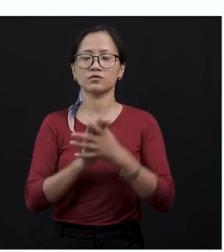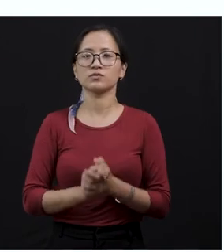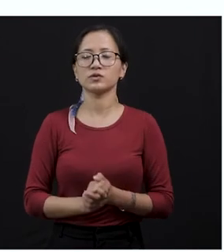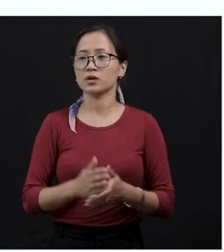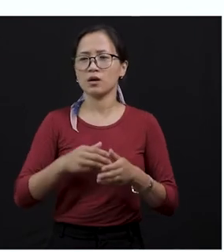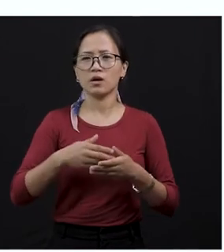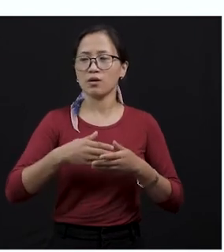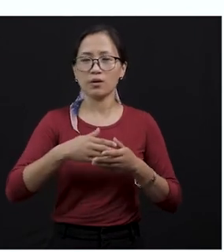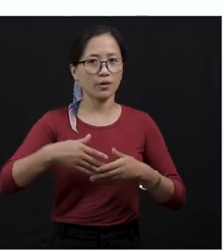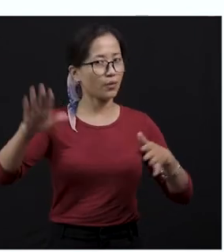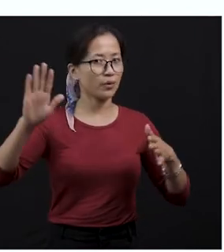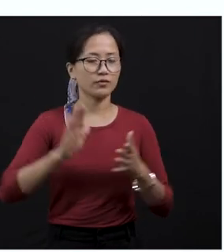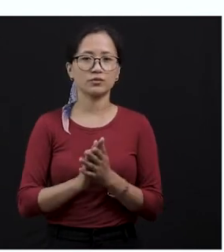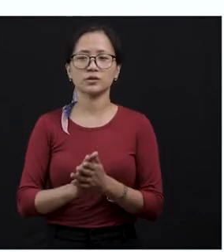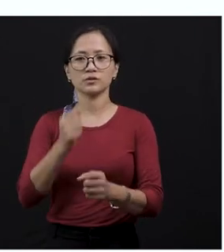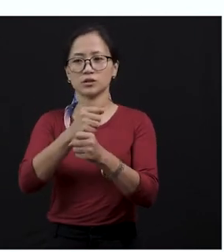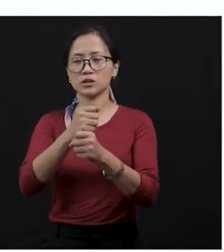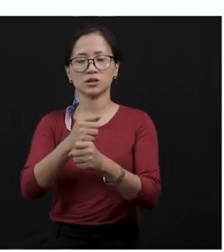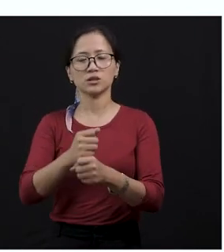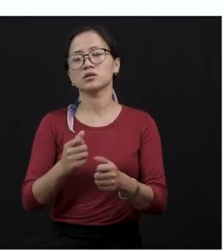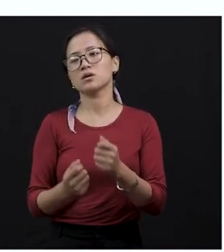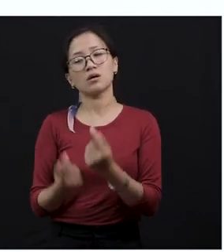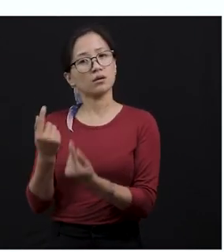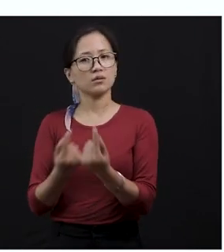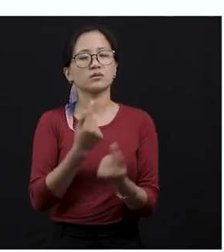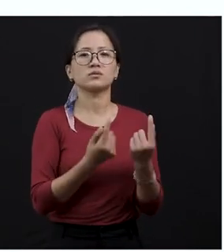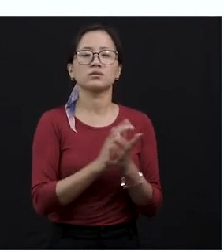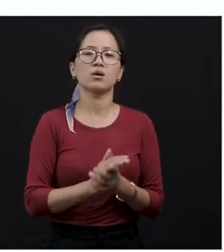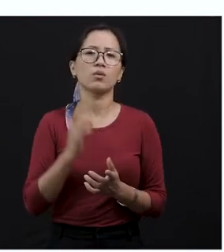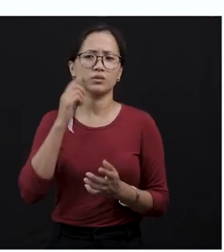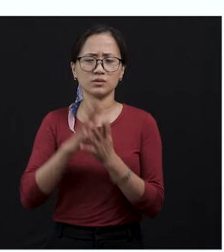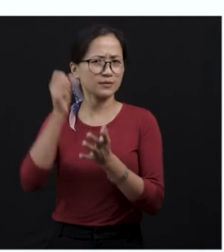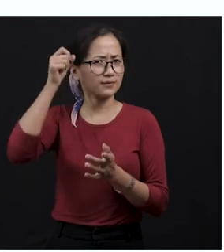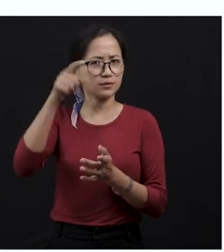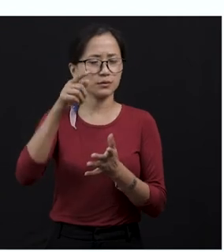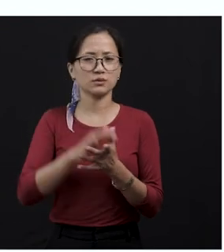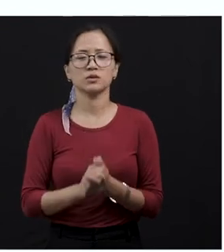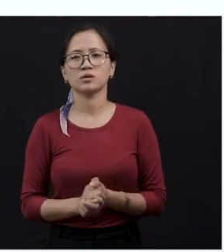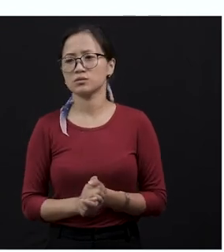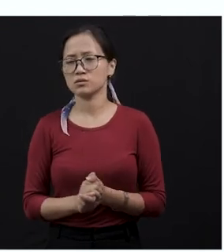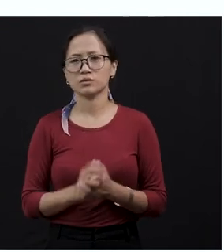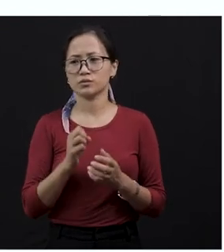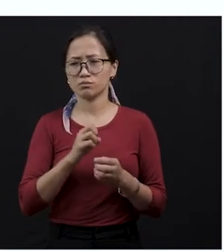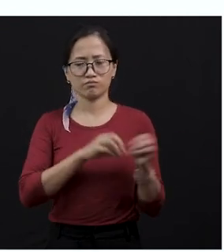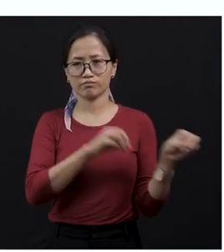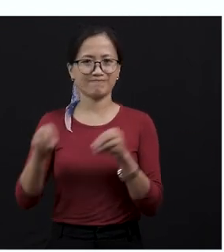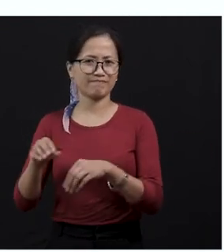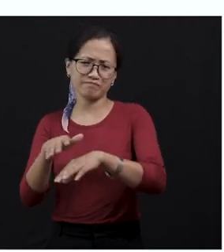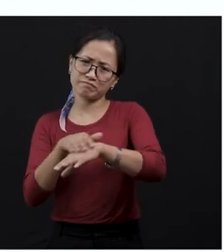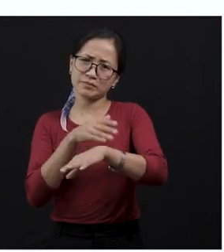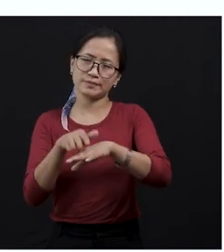garden. So it is not to a close distance. And I'm sure when you are angry, you don't just move very slowly.